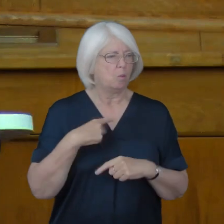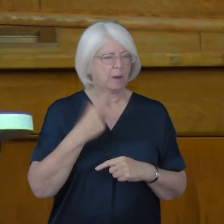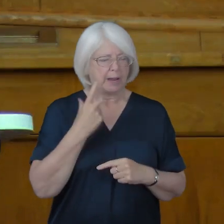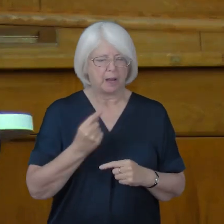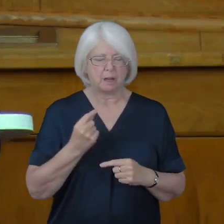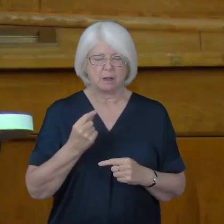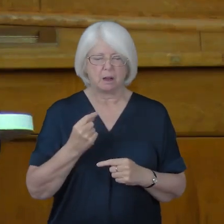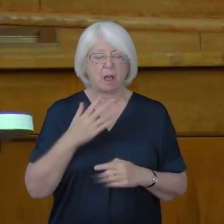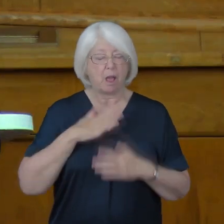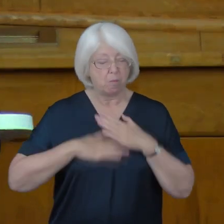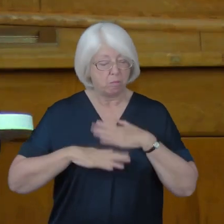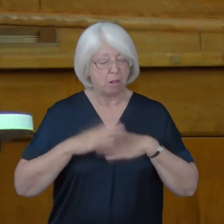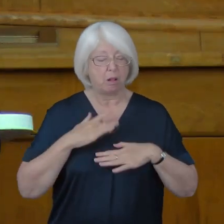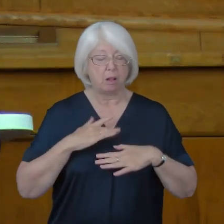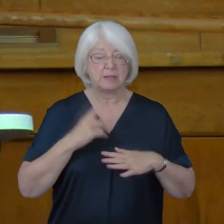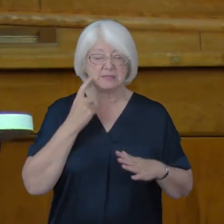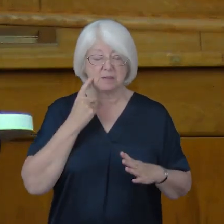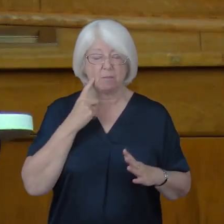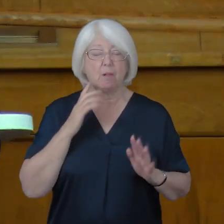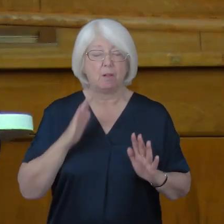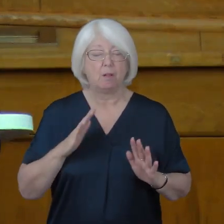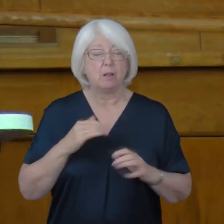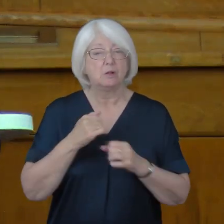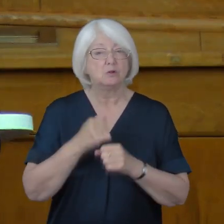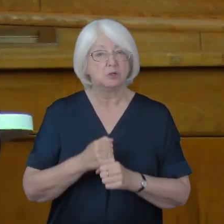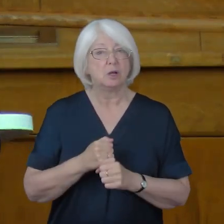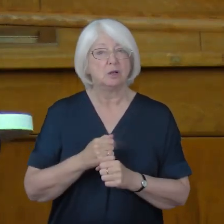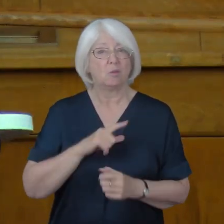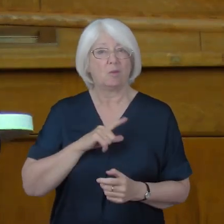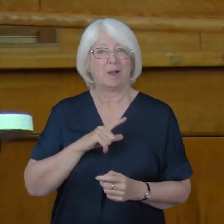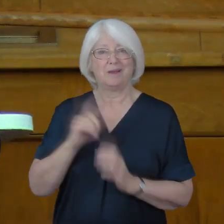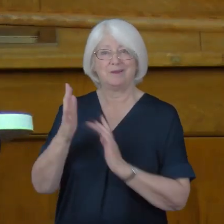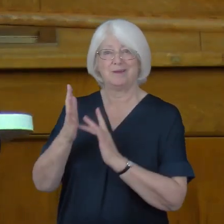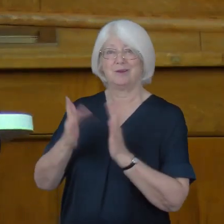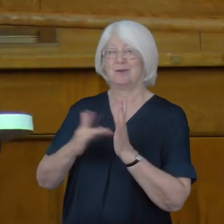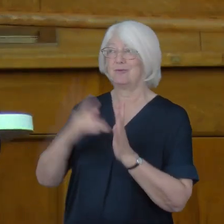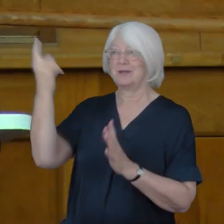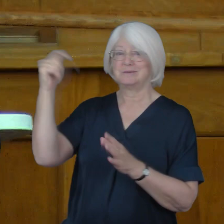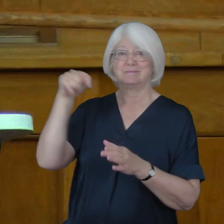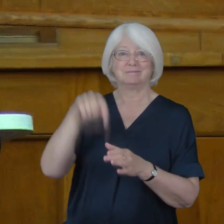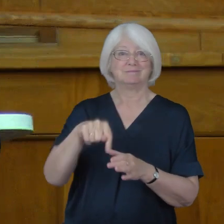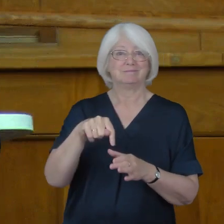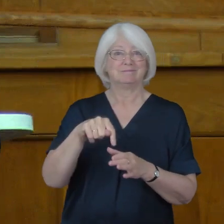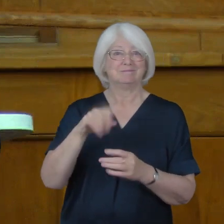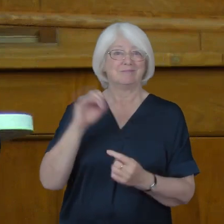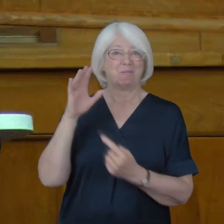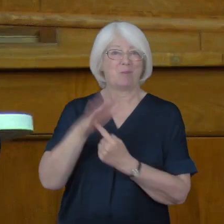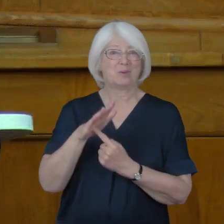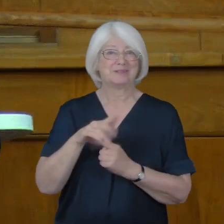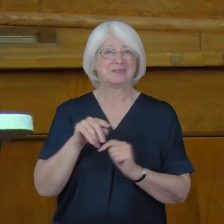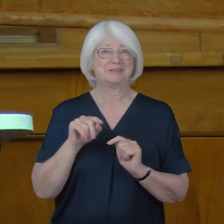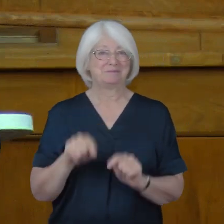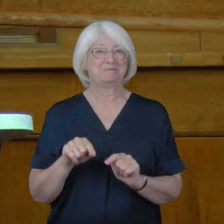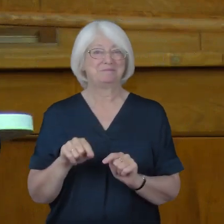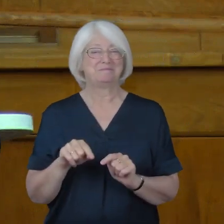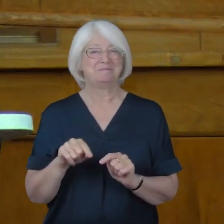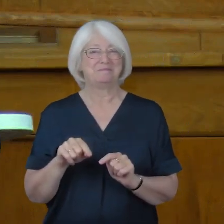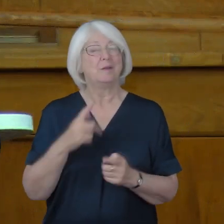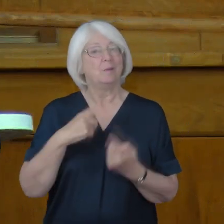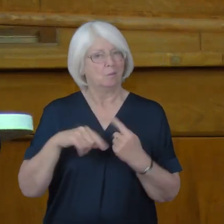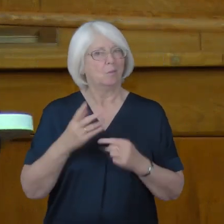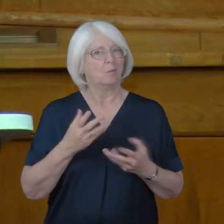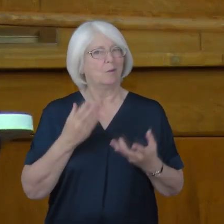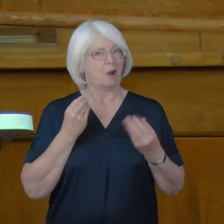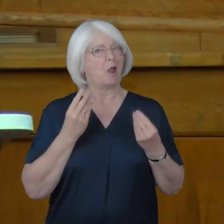simpler church that we are putting Christ at the centre of our lives and learning